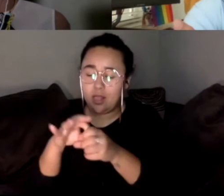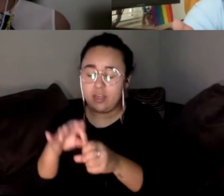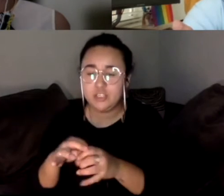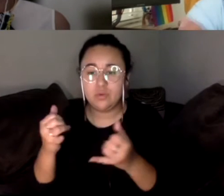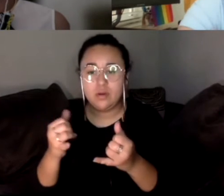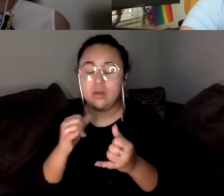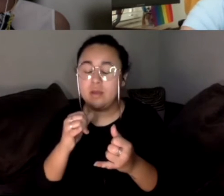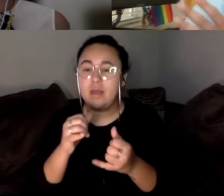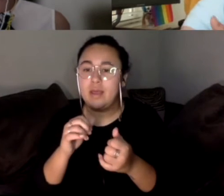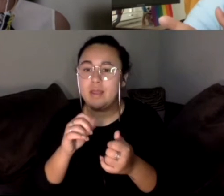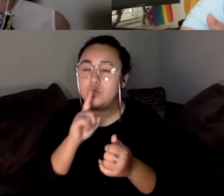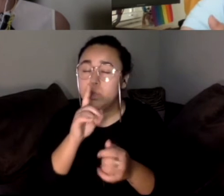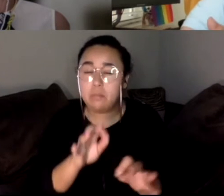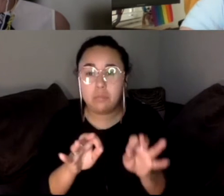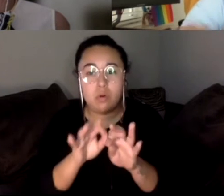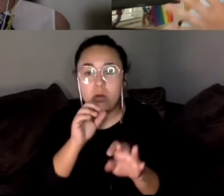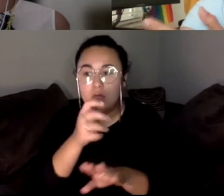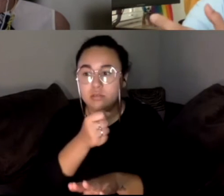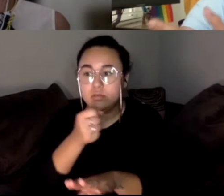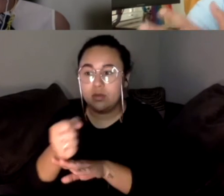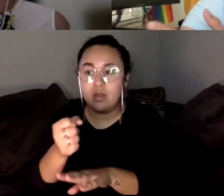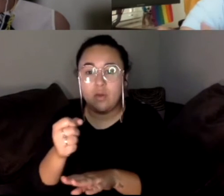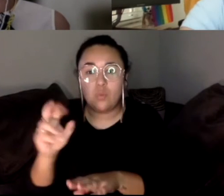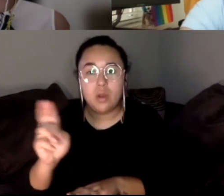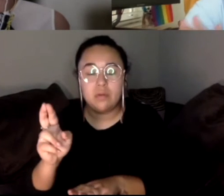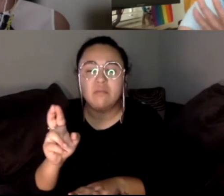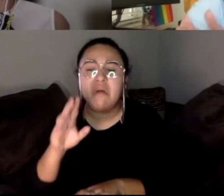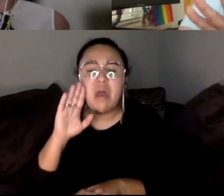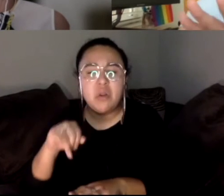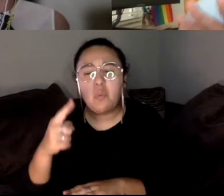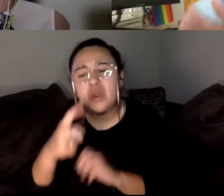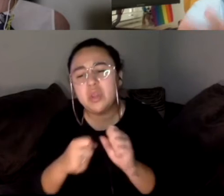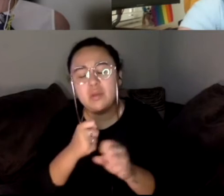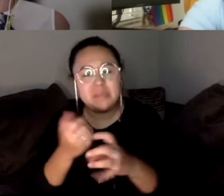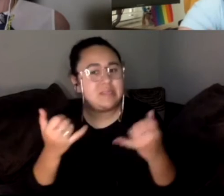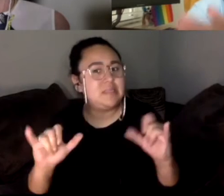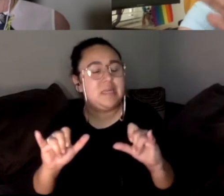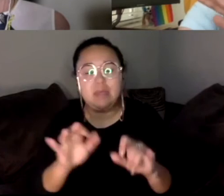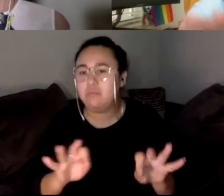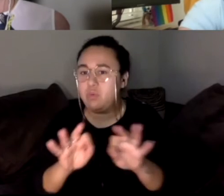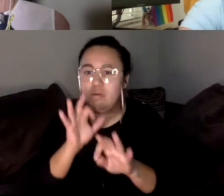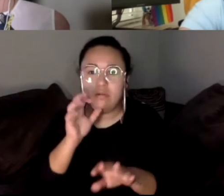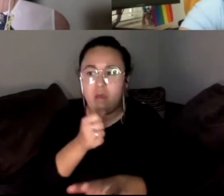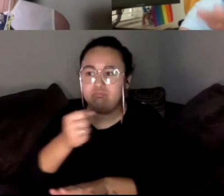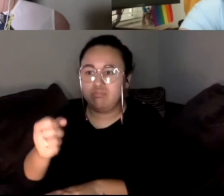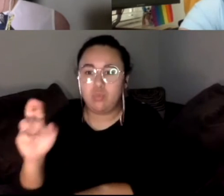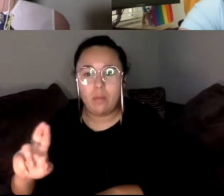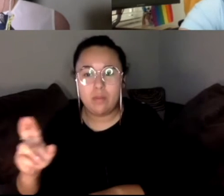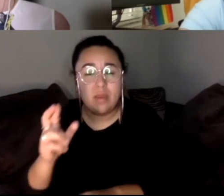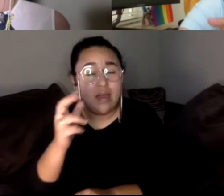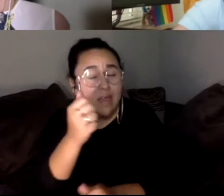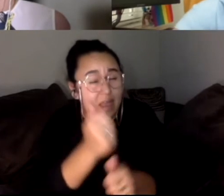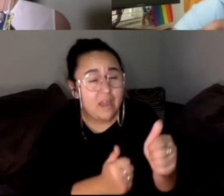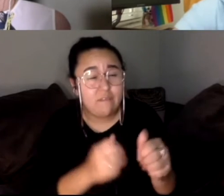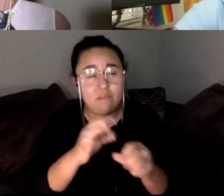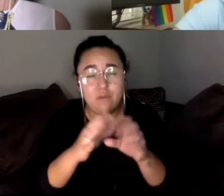have a Republican, uh, even if it is just for a year, how important it is to not have that every single voter in California who registered voter